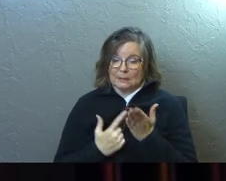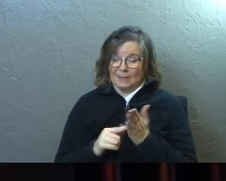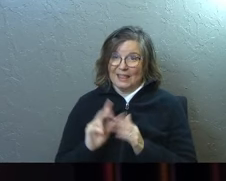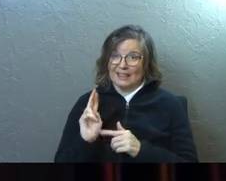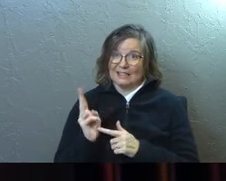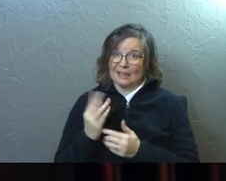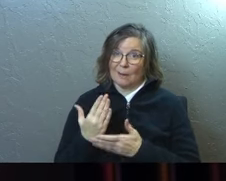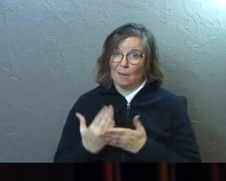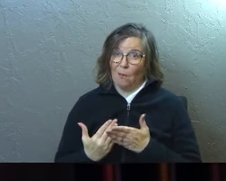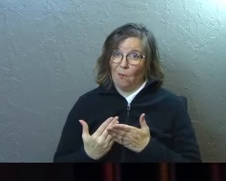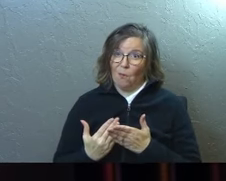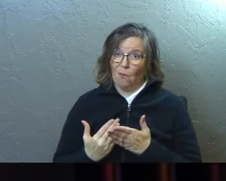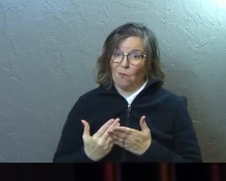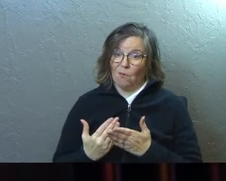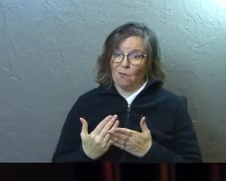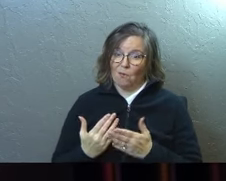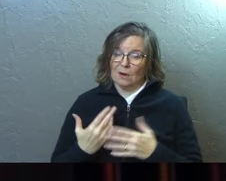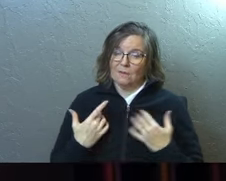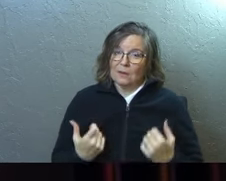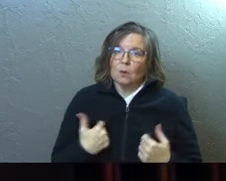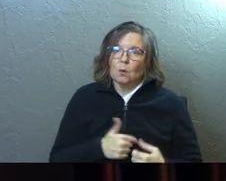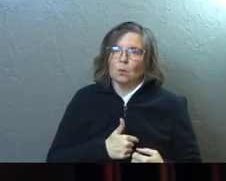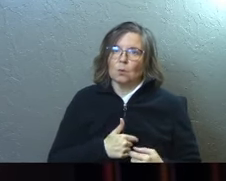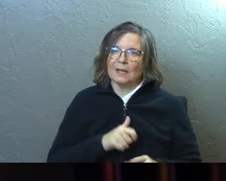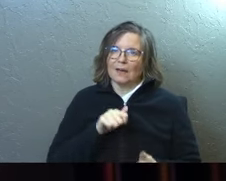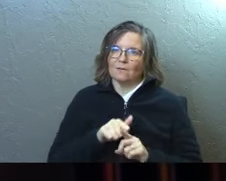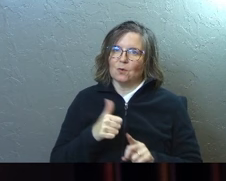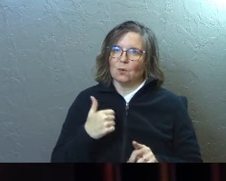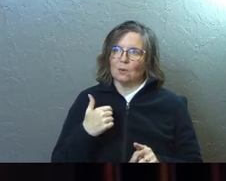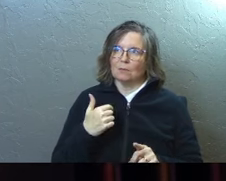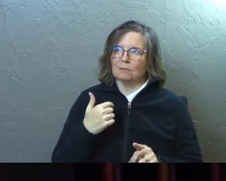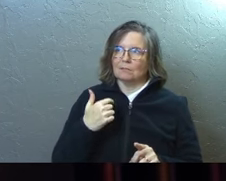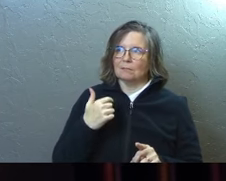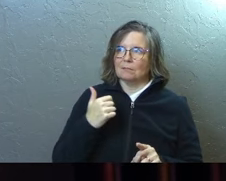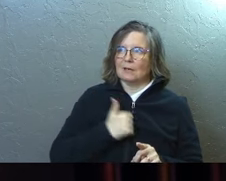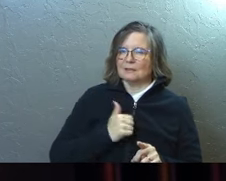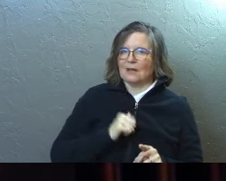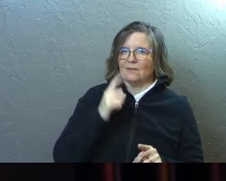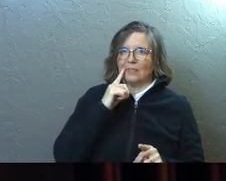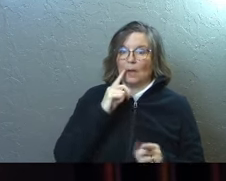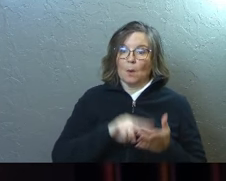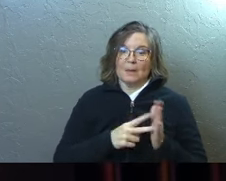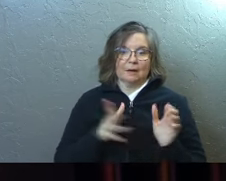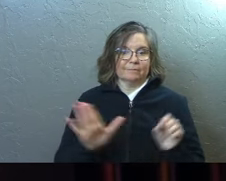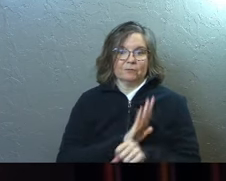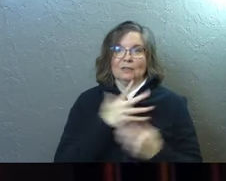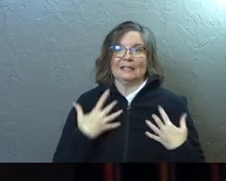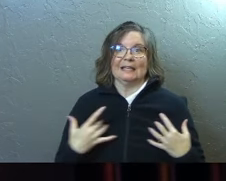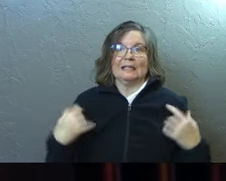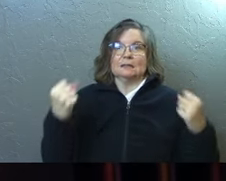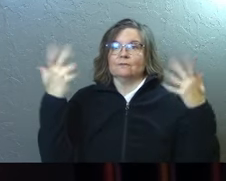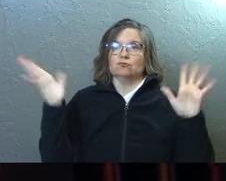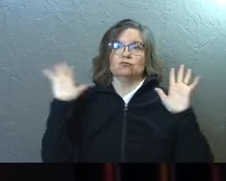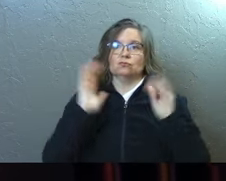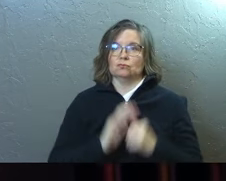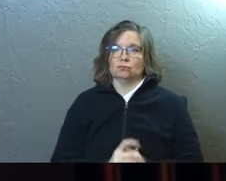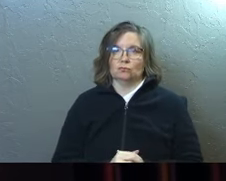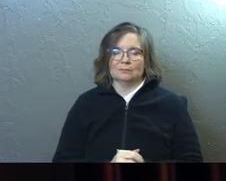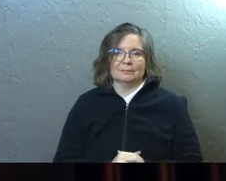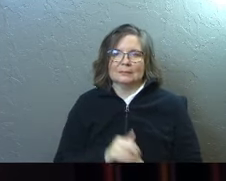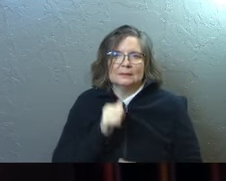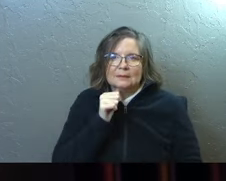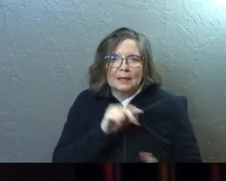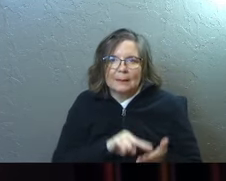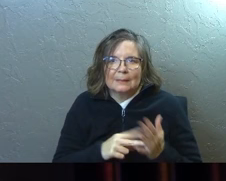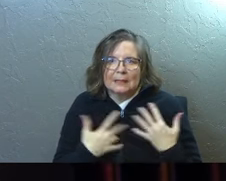second phase of healing, we can, we can fool ourselves into thinking this means it's healed. It